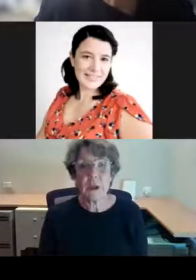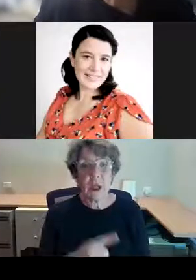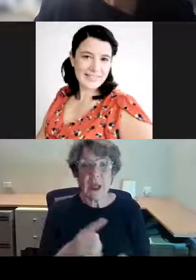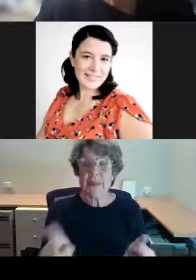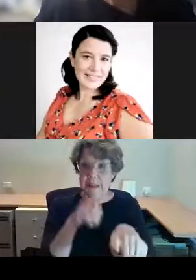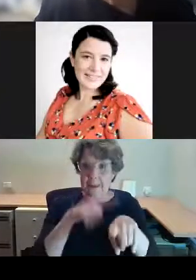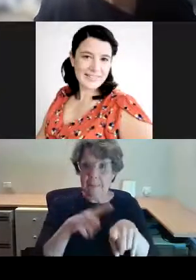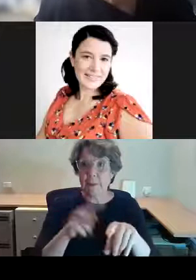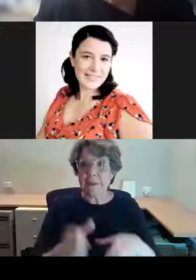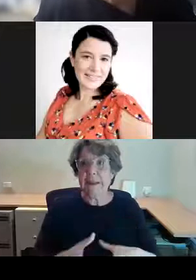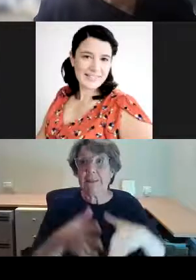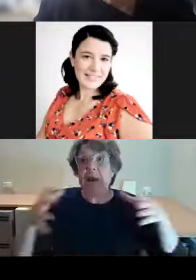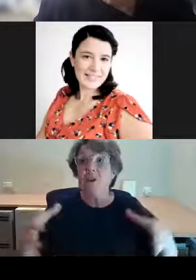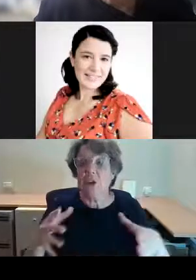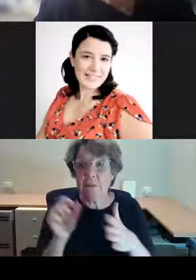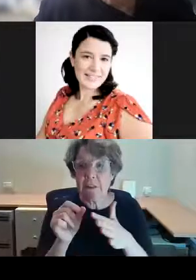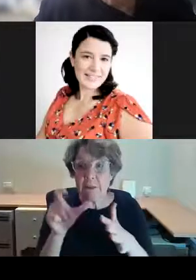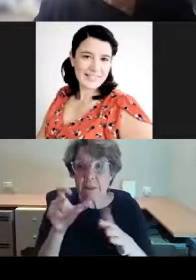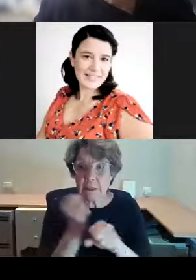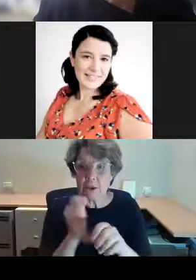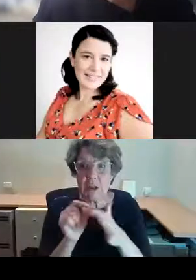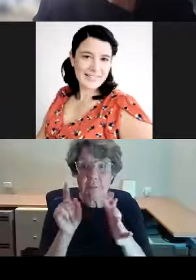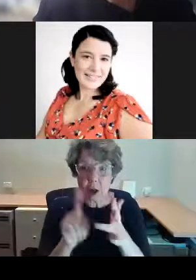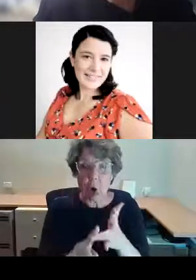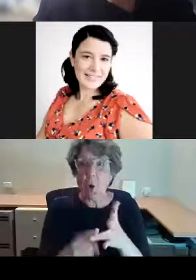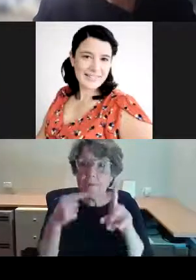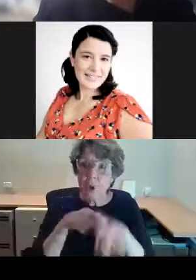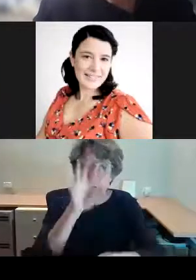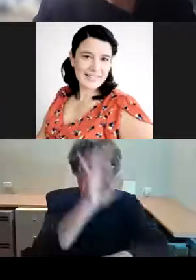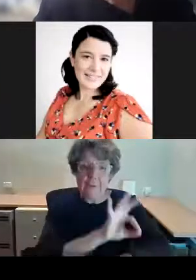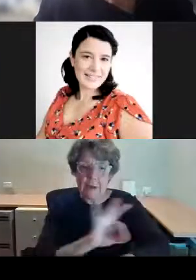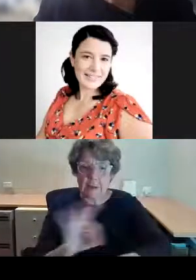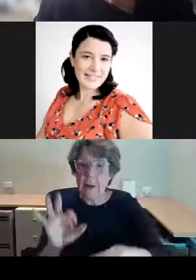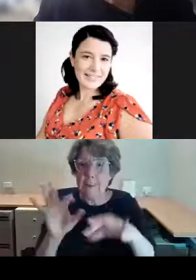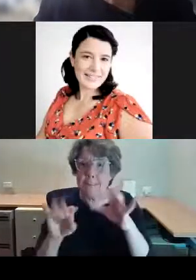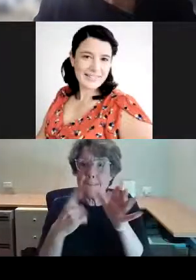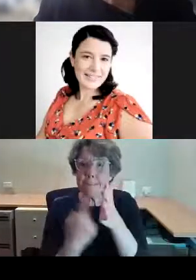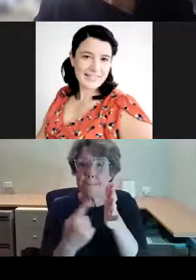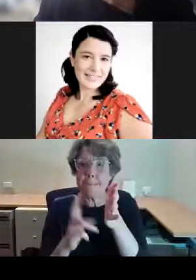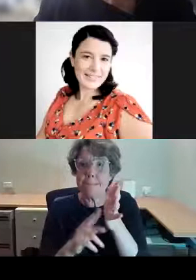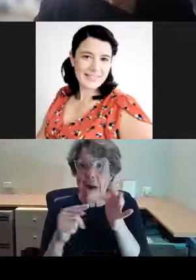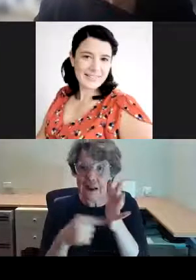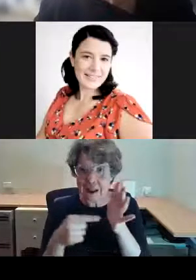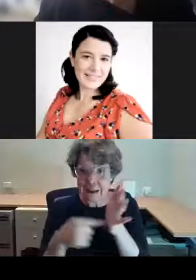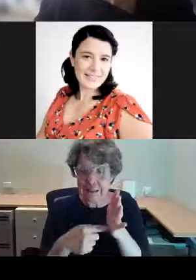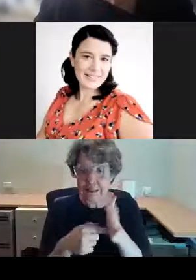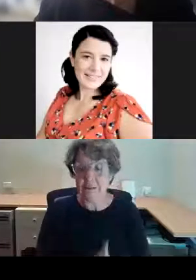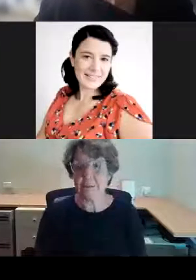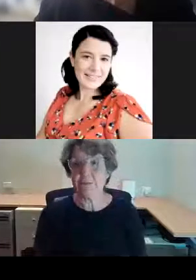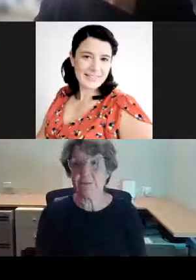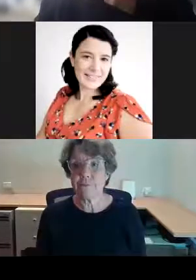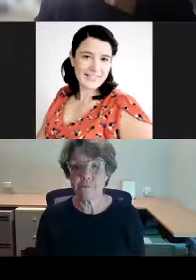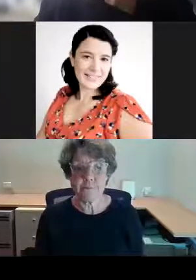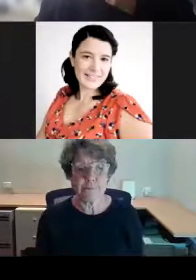to a design by colonial architect James Barnett, and it really held the start of a